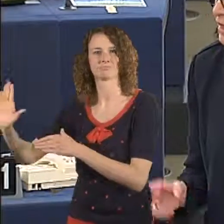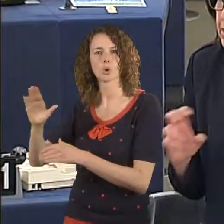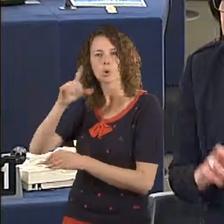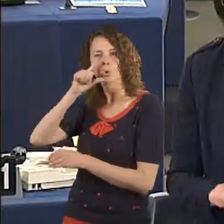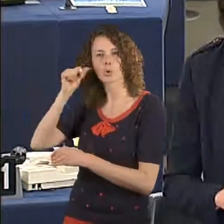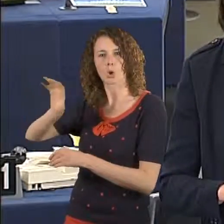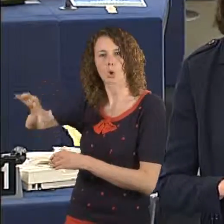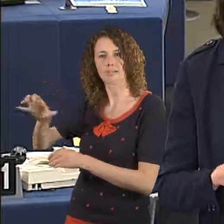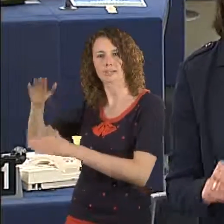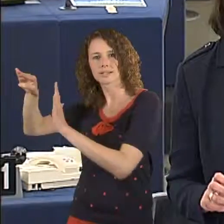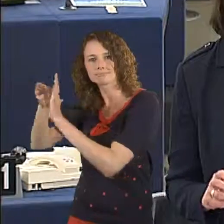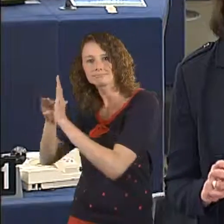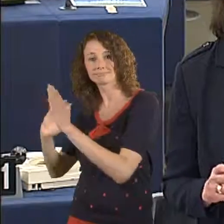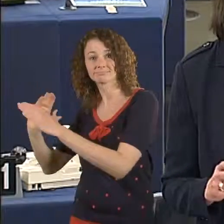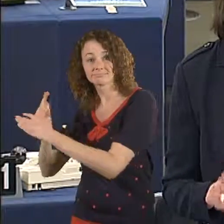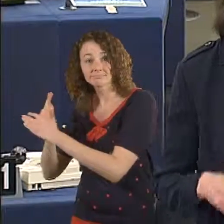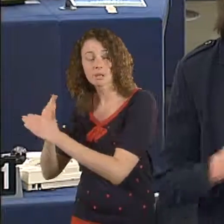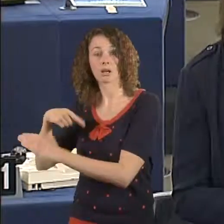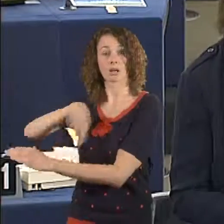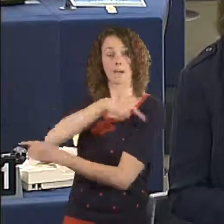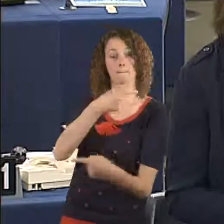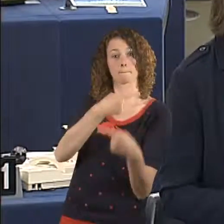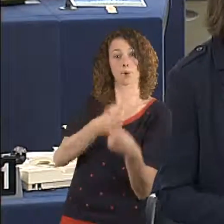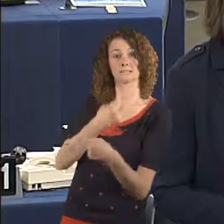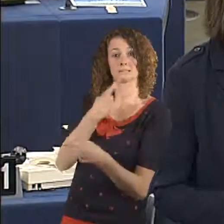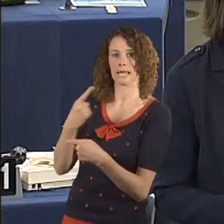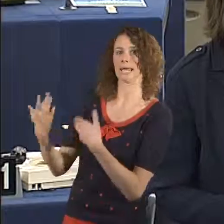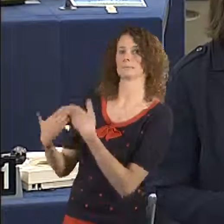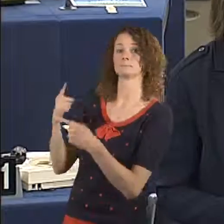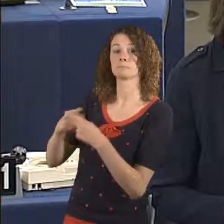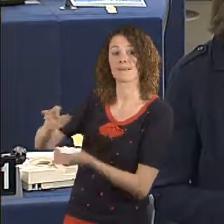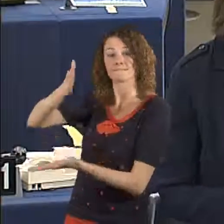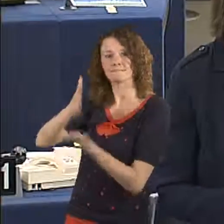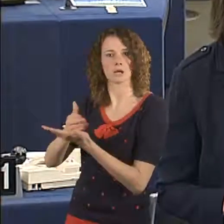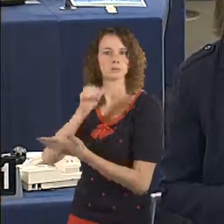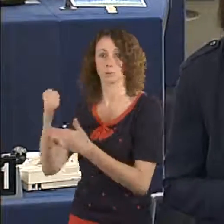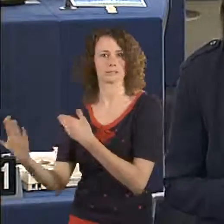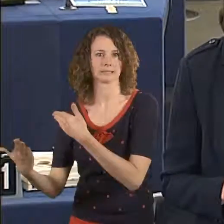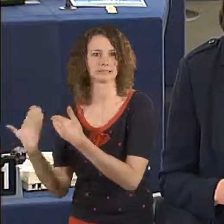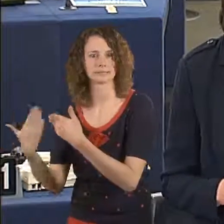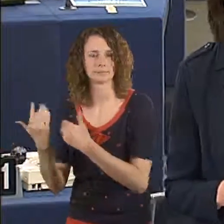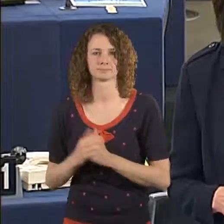essence of the European project. And that's the relationship between you and Europe.